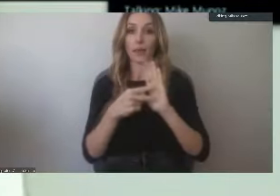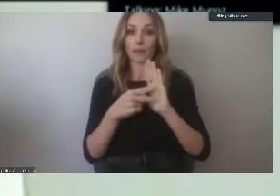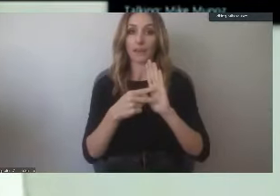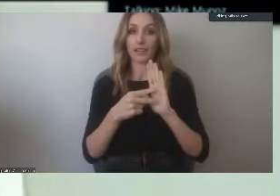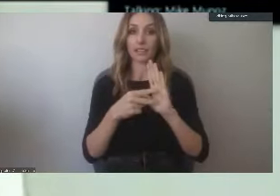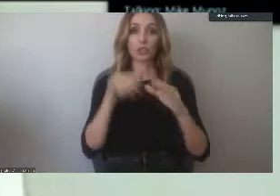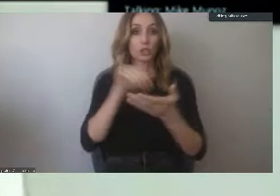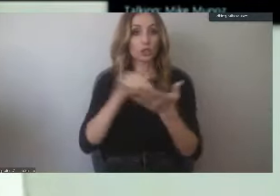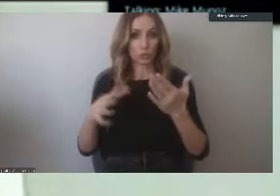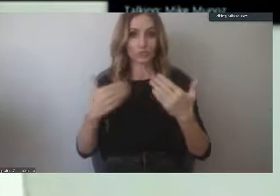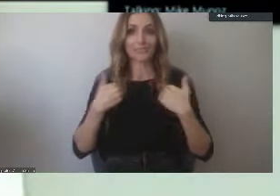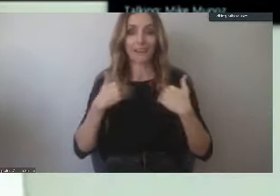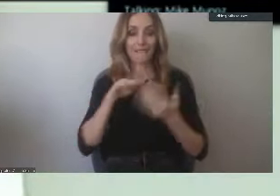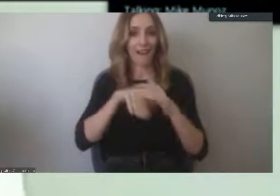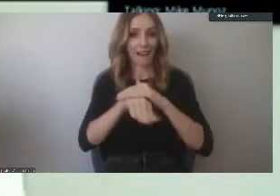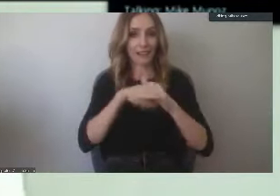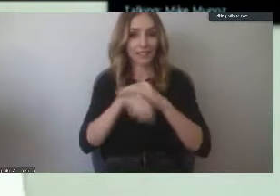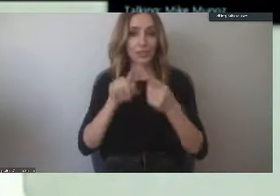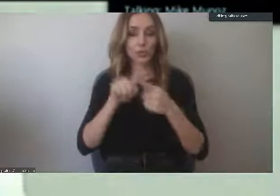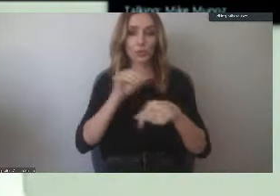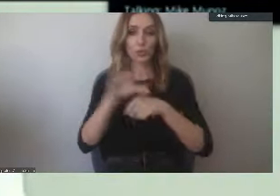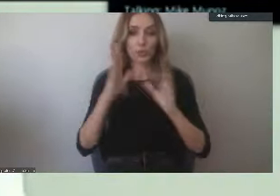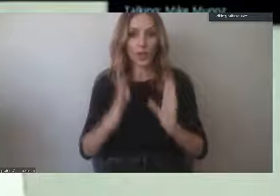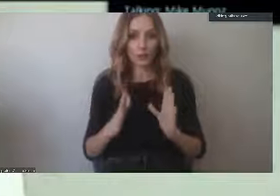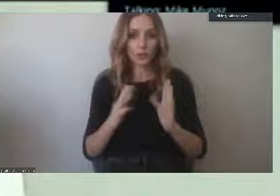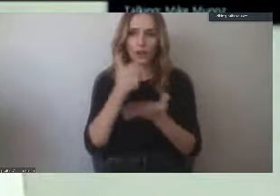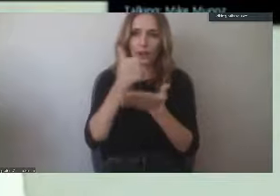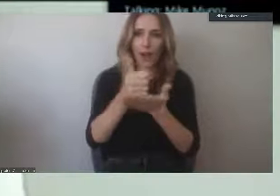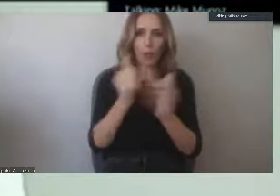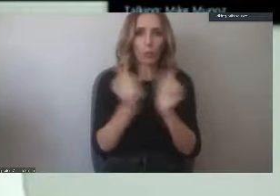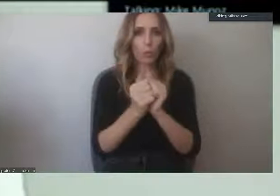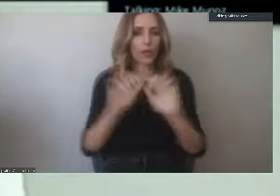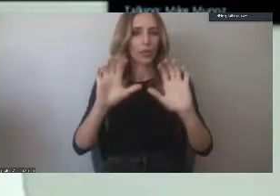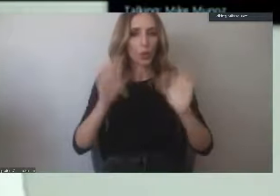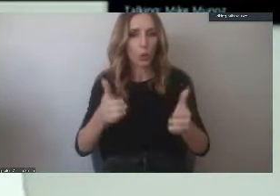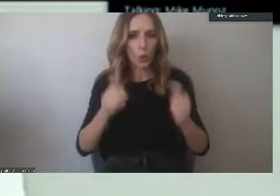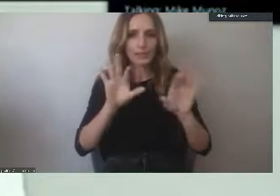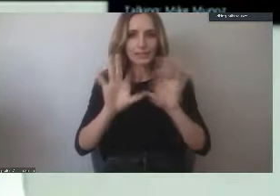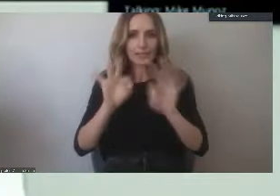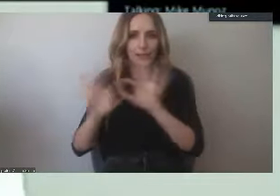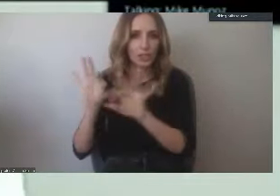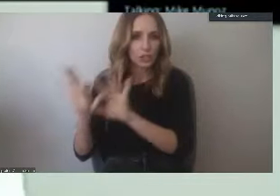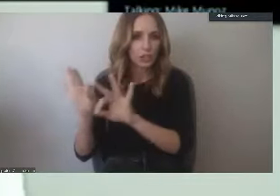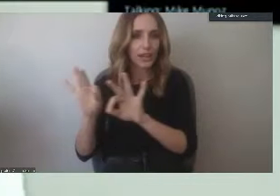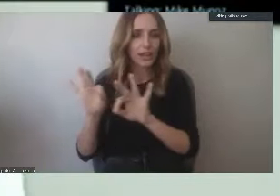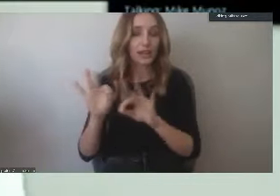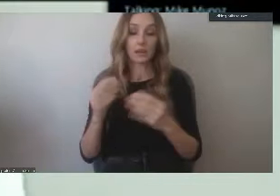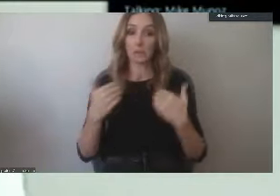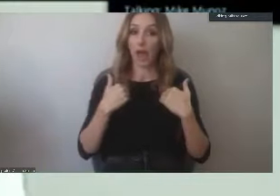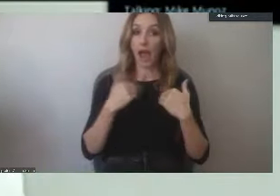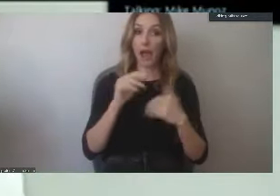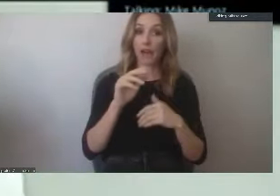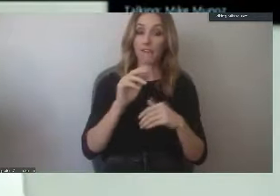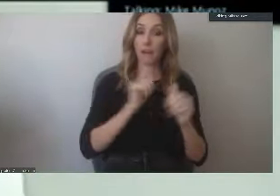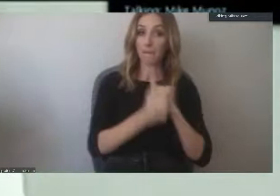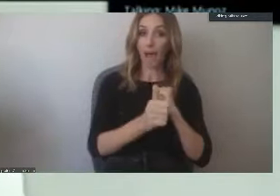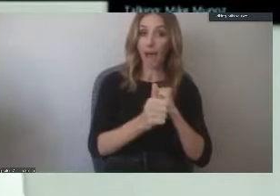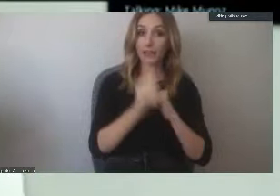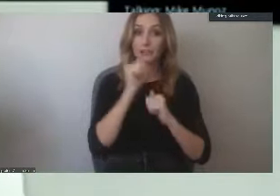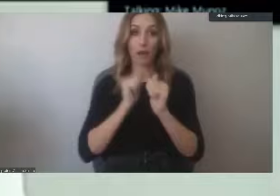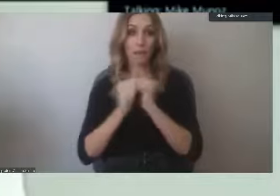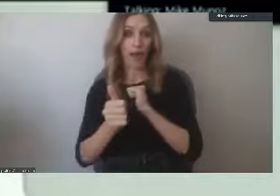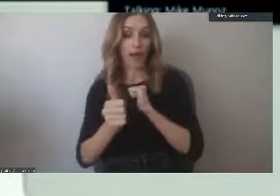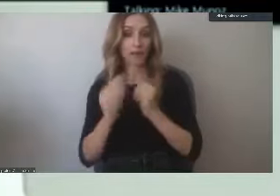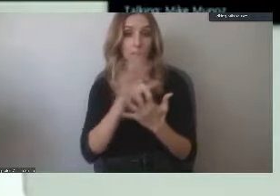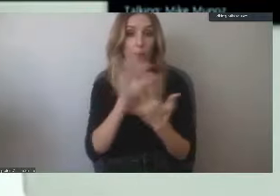a counselor to get assistance with course selection, to ask questions about pass, no pass or their excuse withdrawal options, or